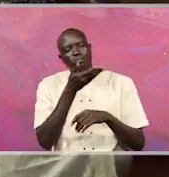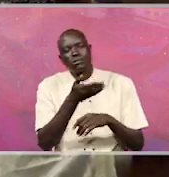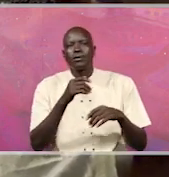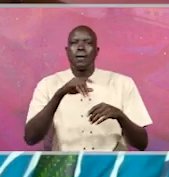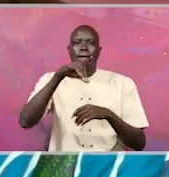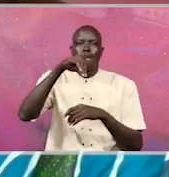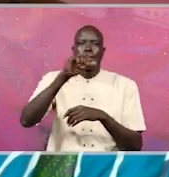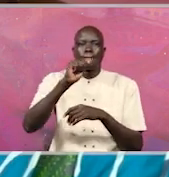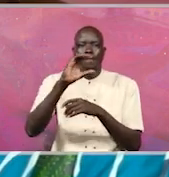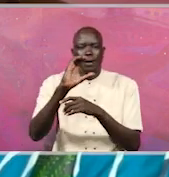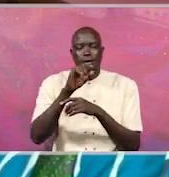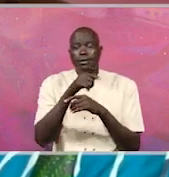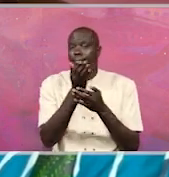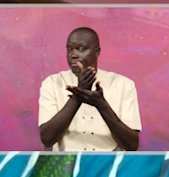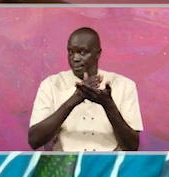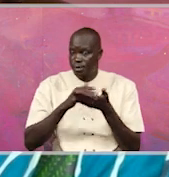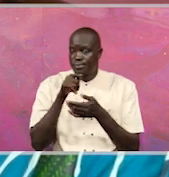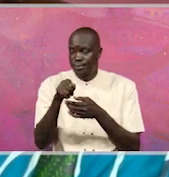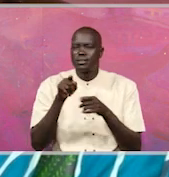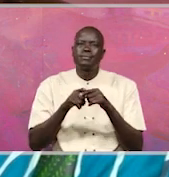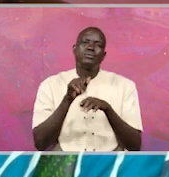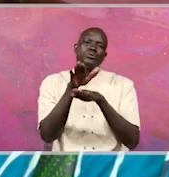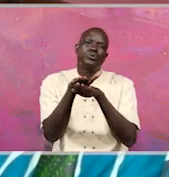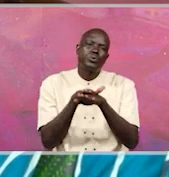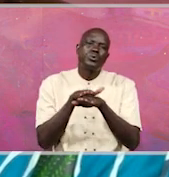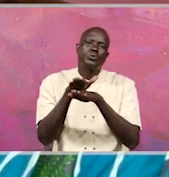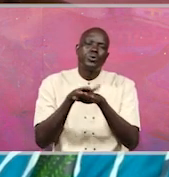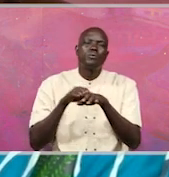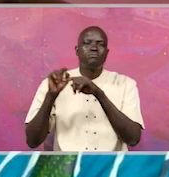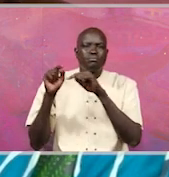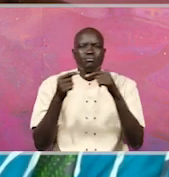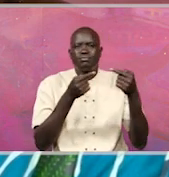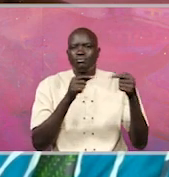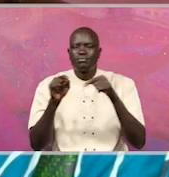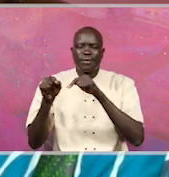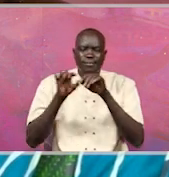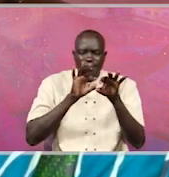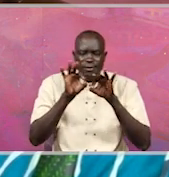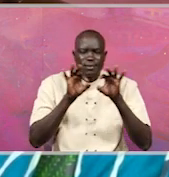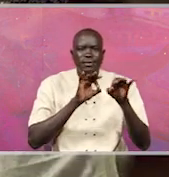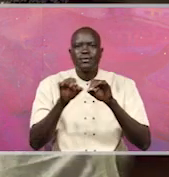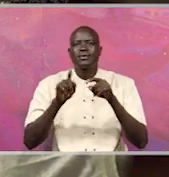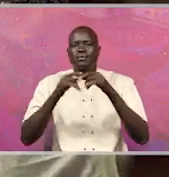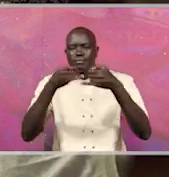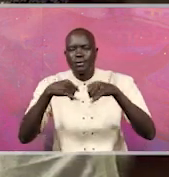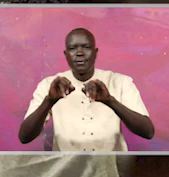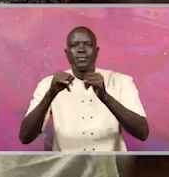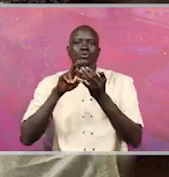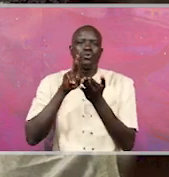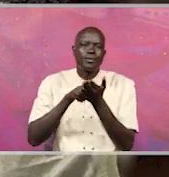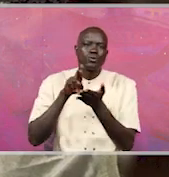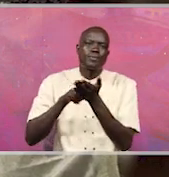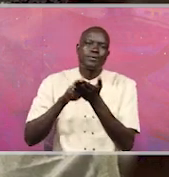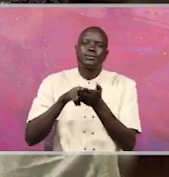PAC as well, is part of that, take long to discuss the findings and to maybe implement the recommendations